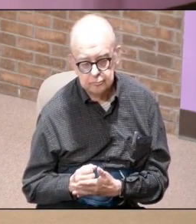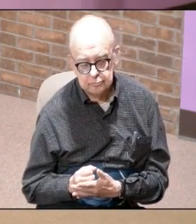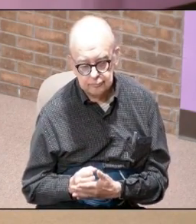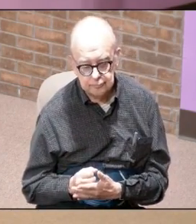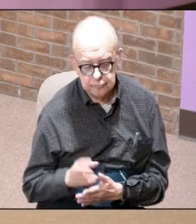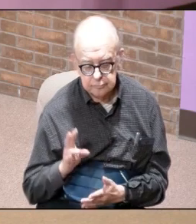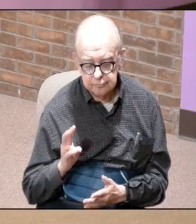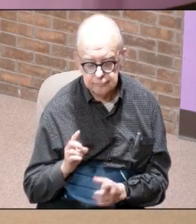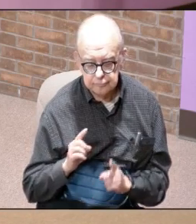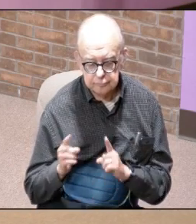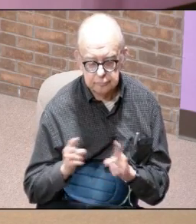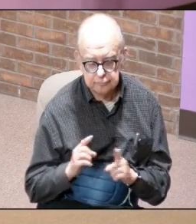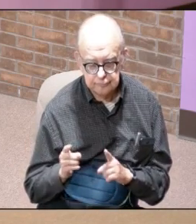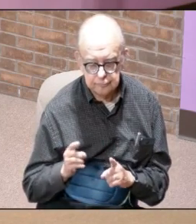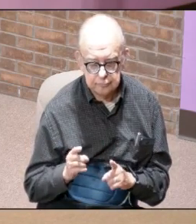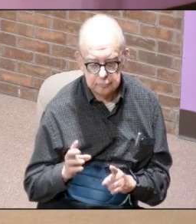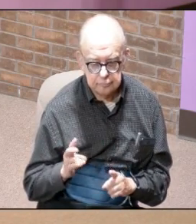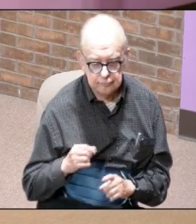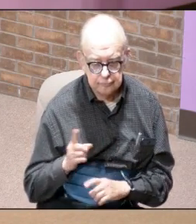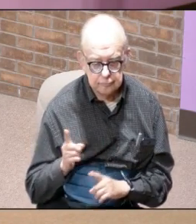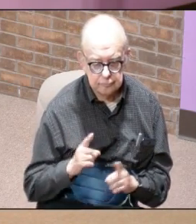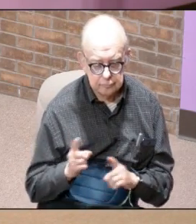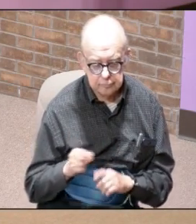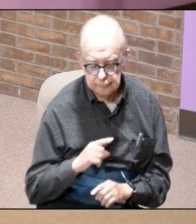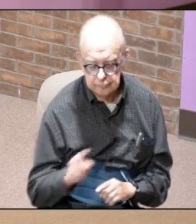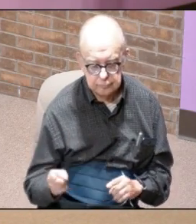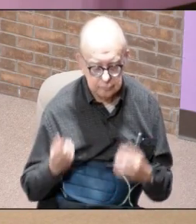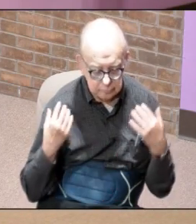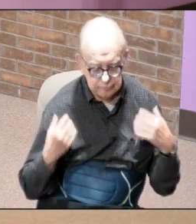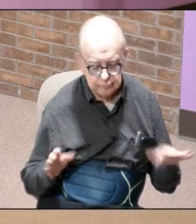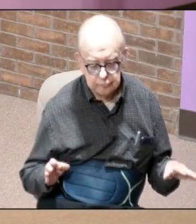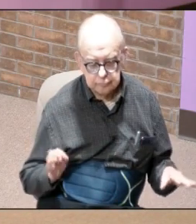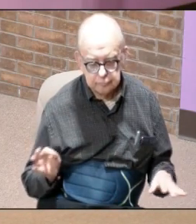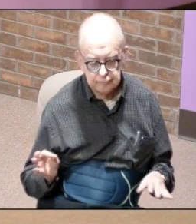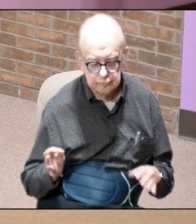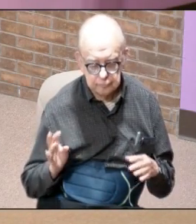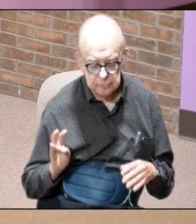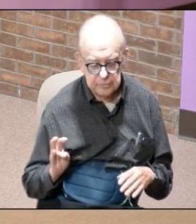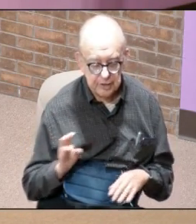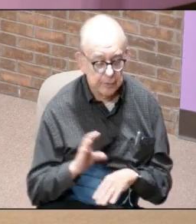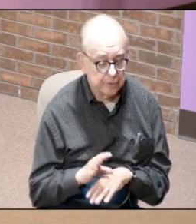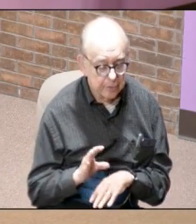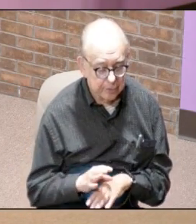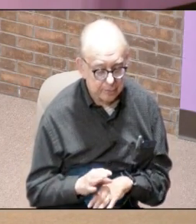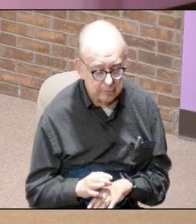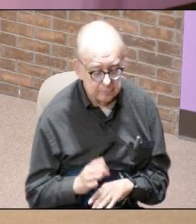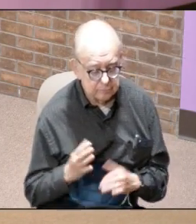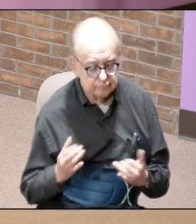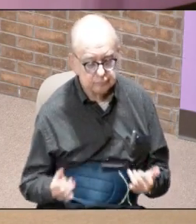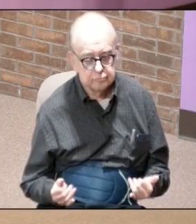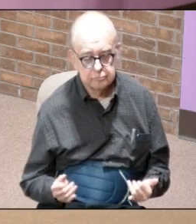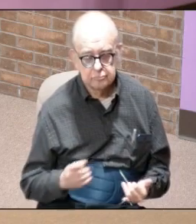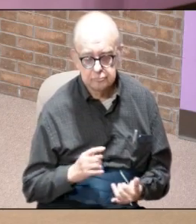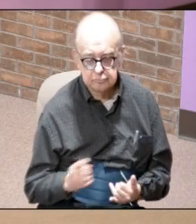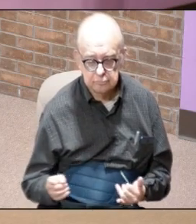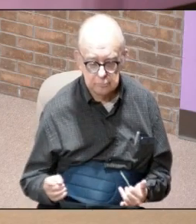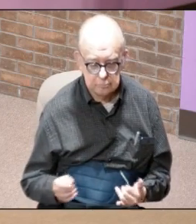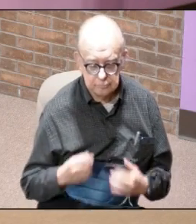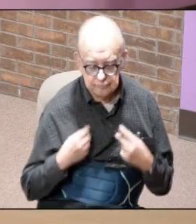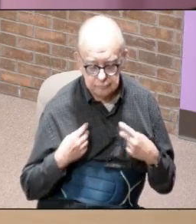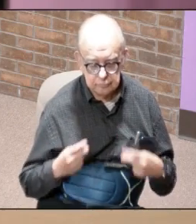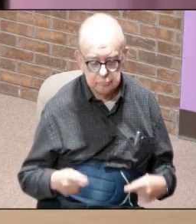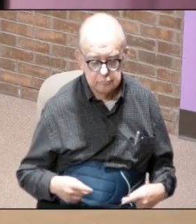seven stars and what were the seven stars he said they were the angels of the seven churches now these weren't